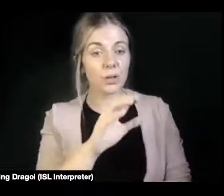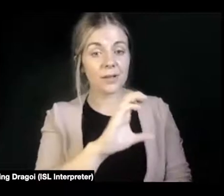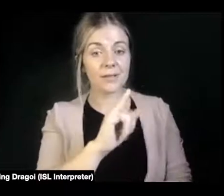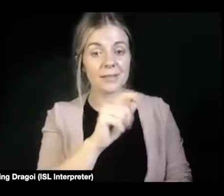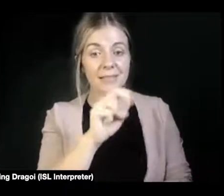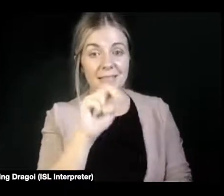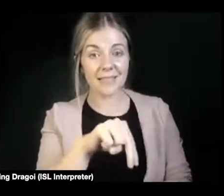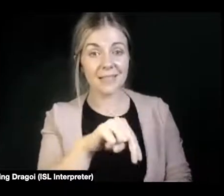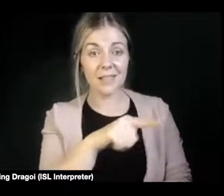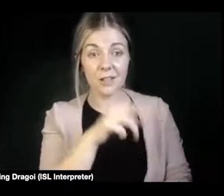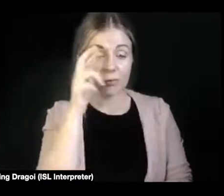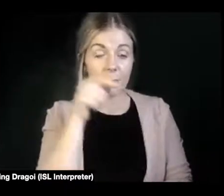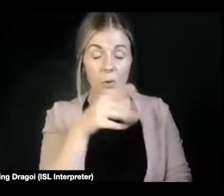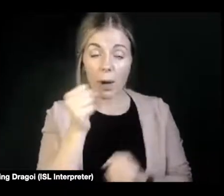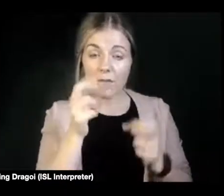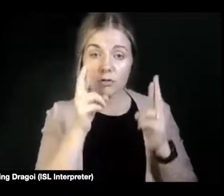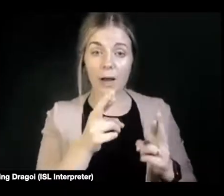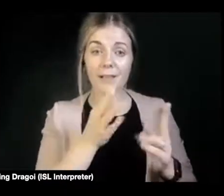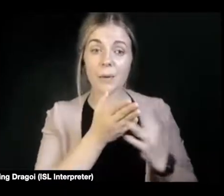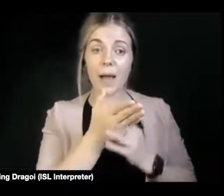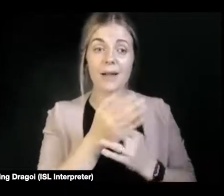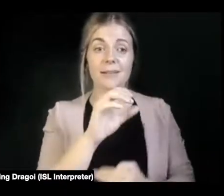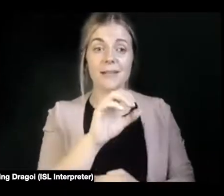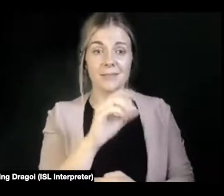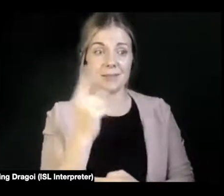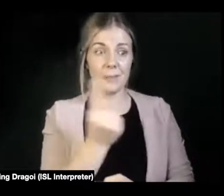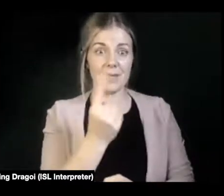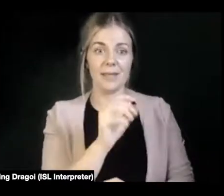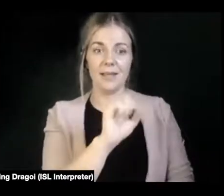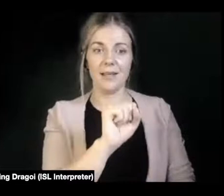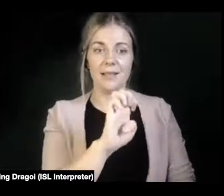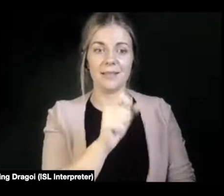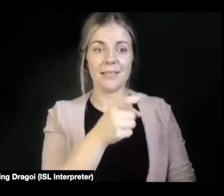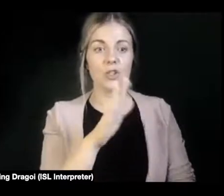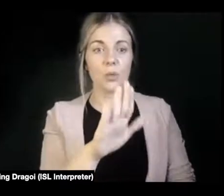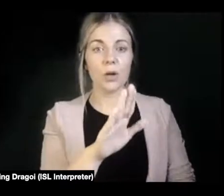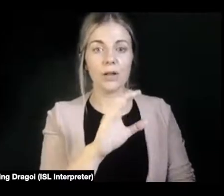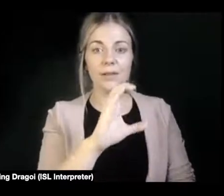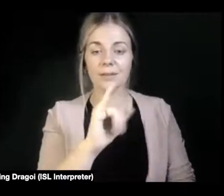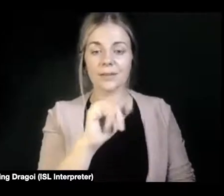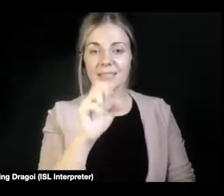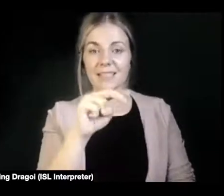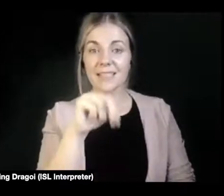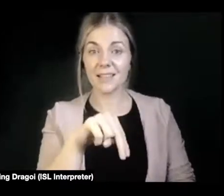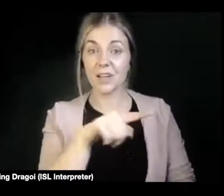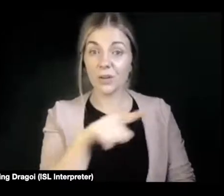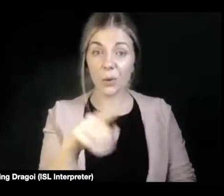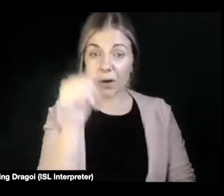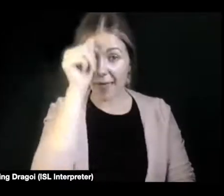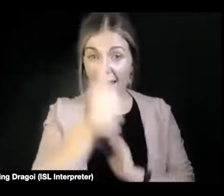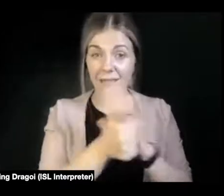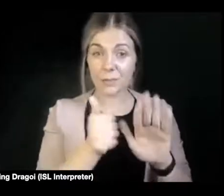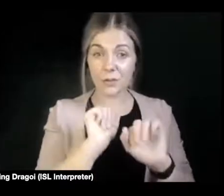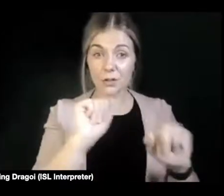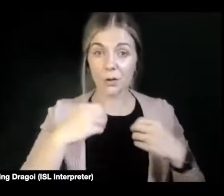be a sexual citizen. And you are also the expert on your needs and your wants and